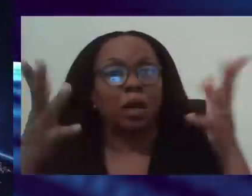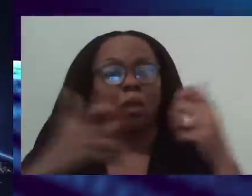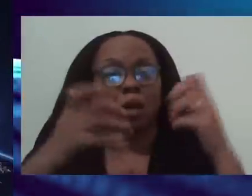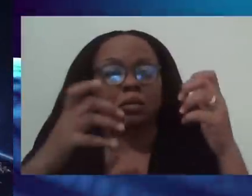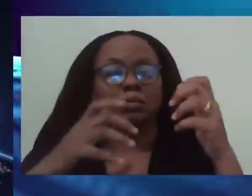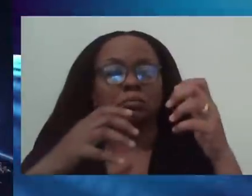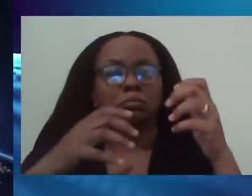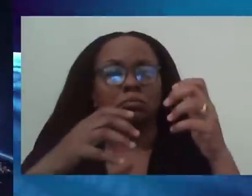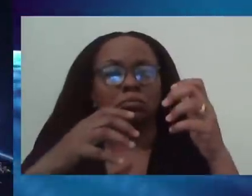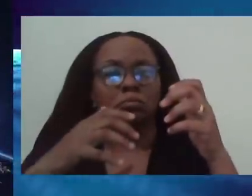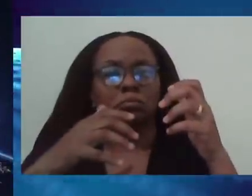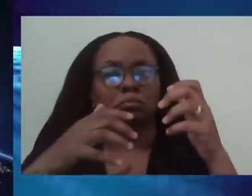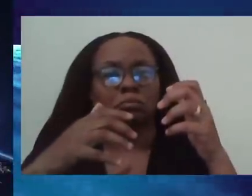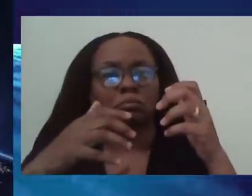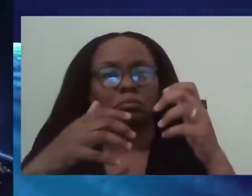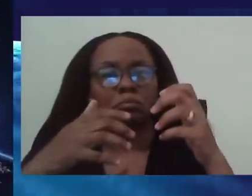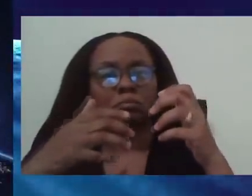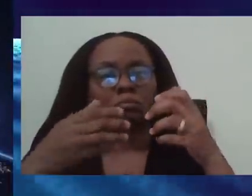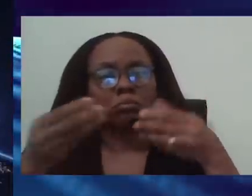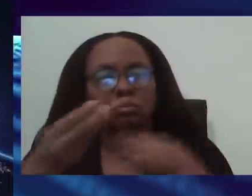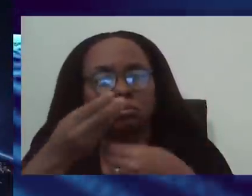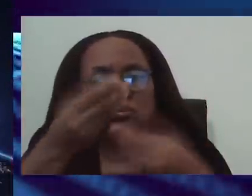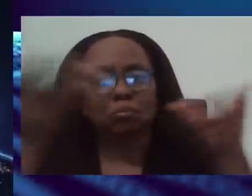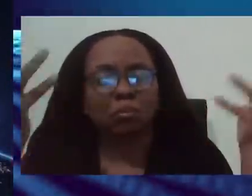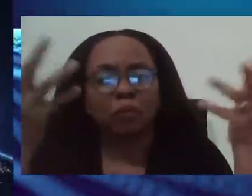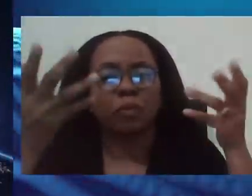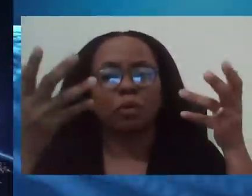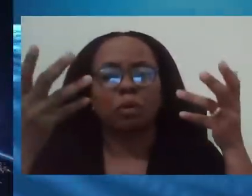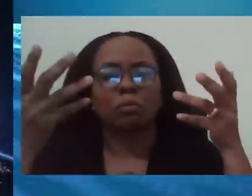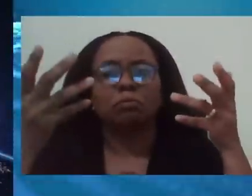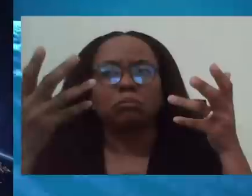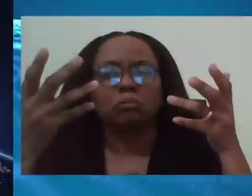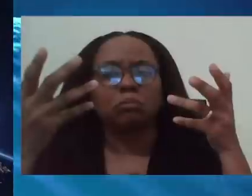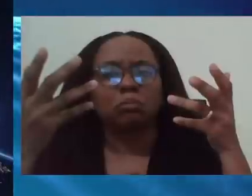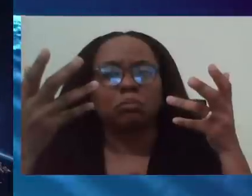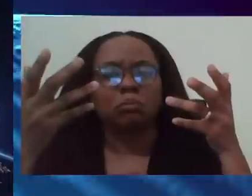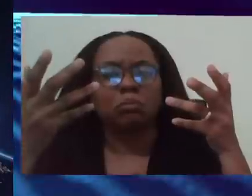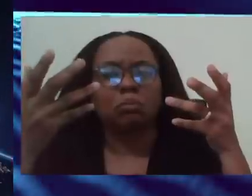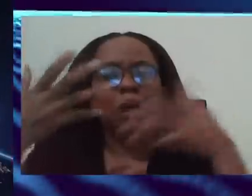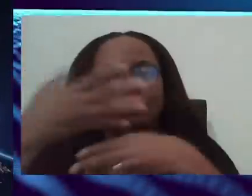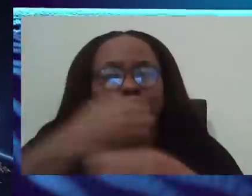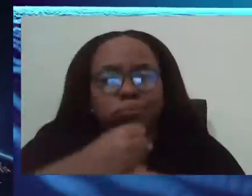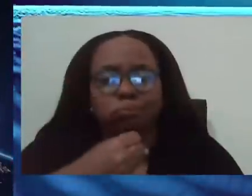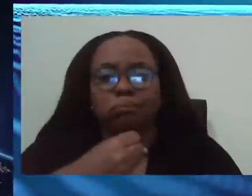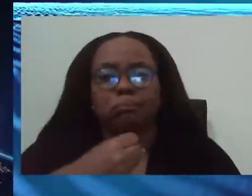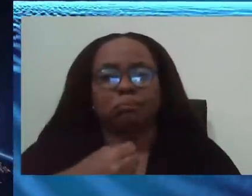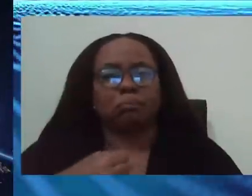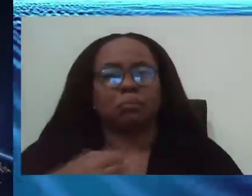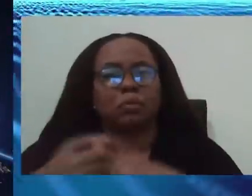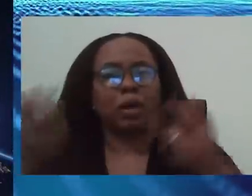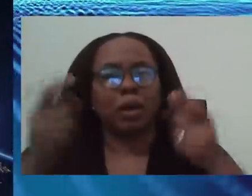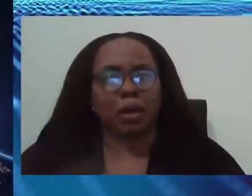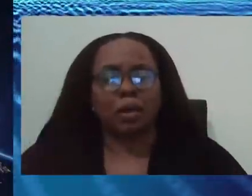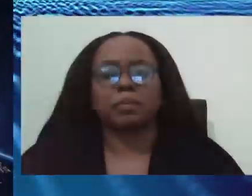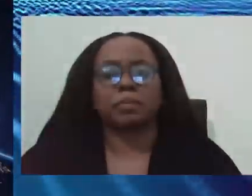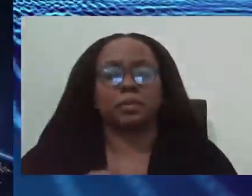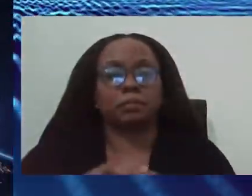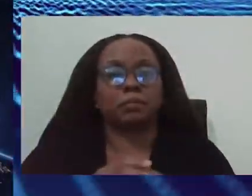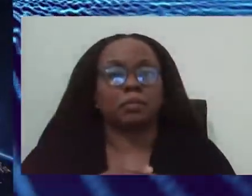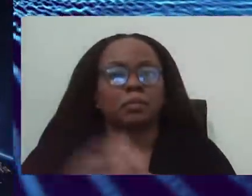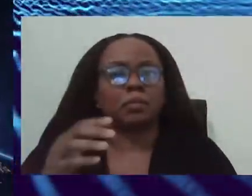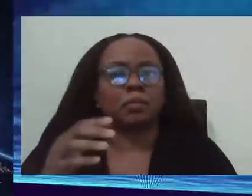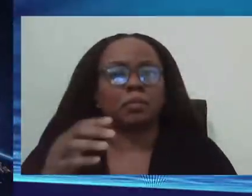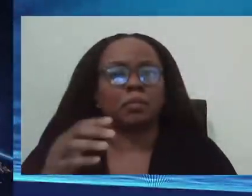essentially of what is happening in our community as we speak. When I look at the dashboard, I have approximately